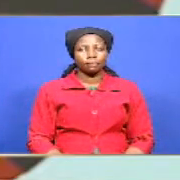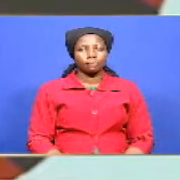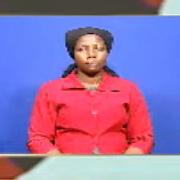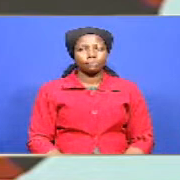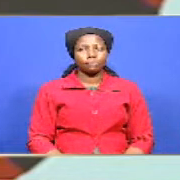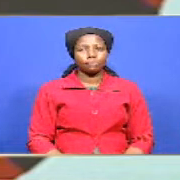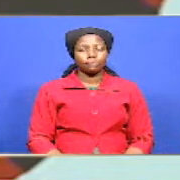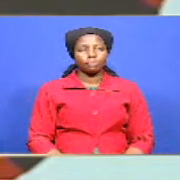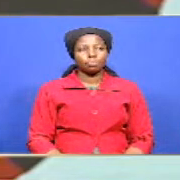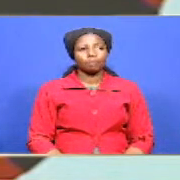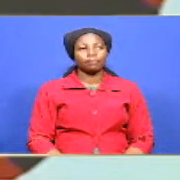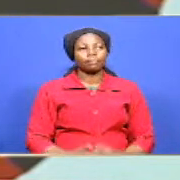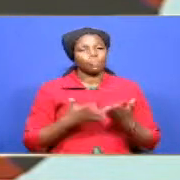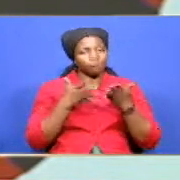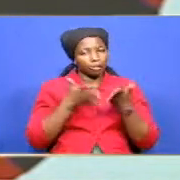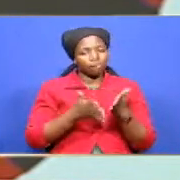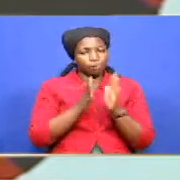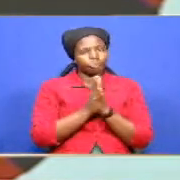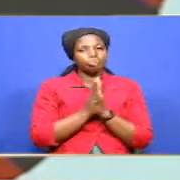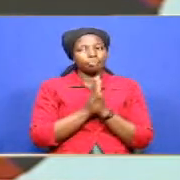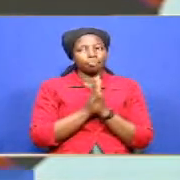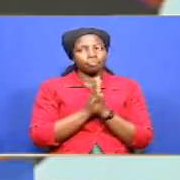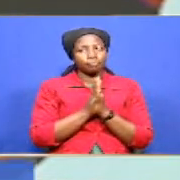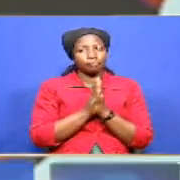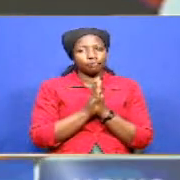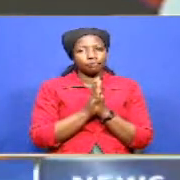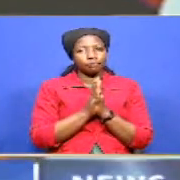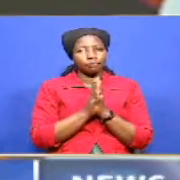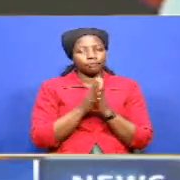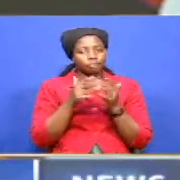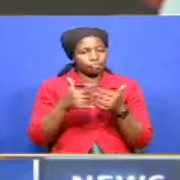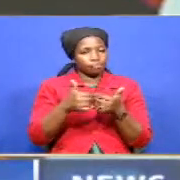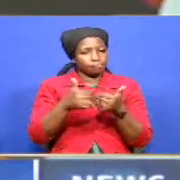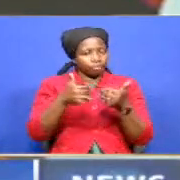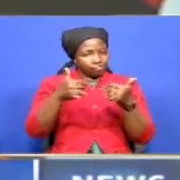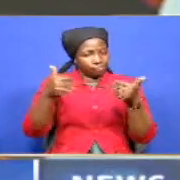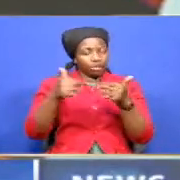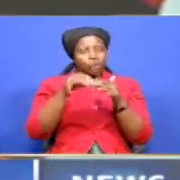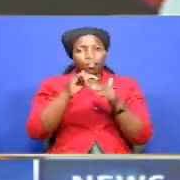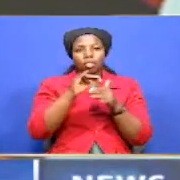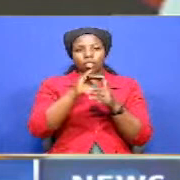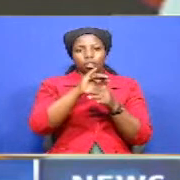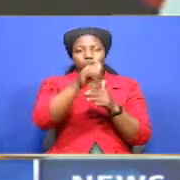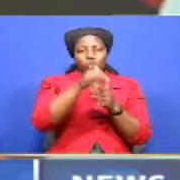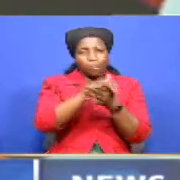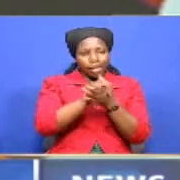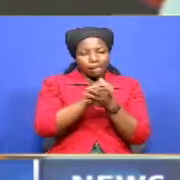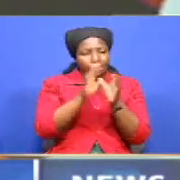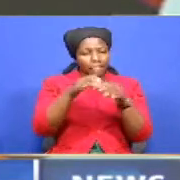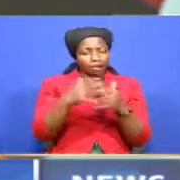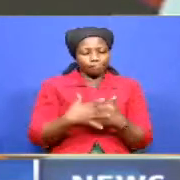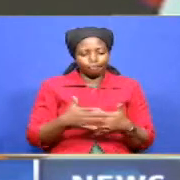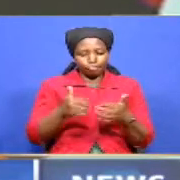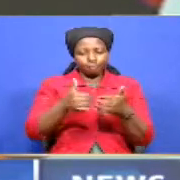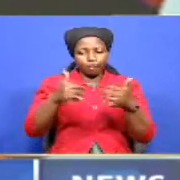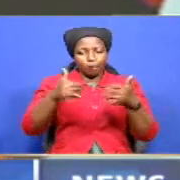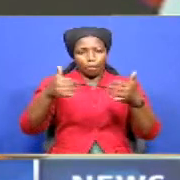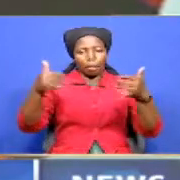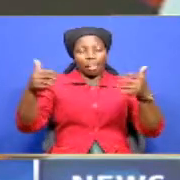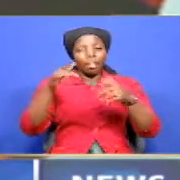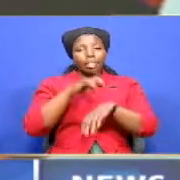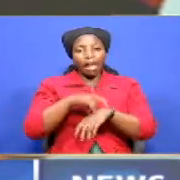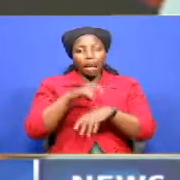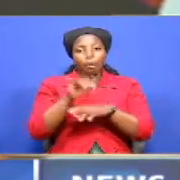Now the rift between warring factions of the ruling Jubilee Party are widening as rival